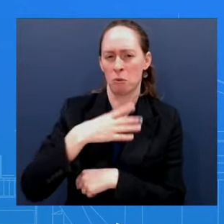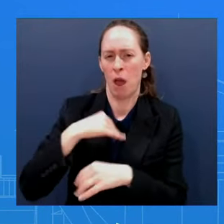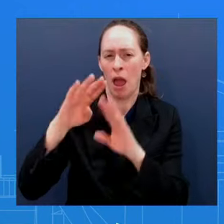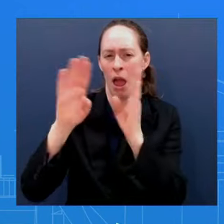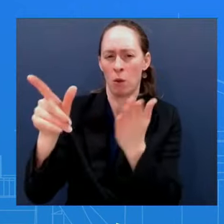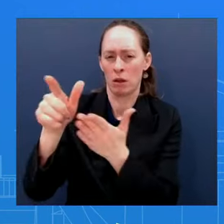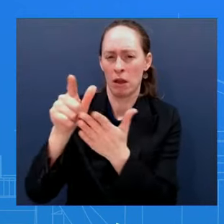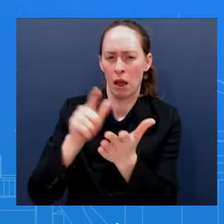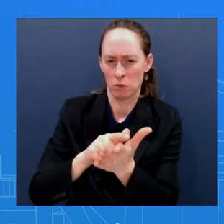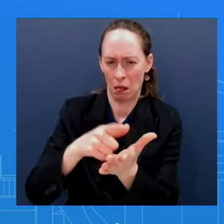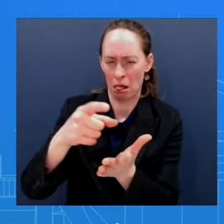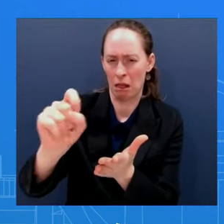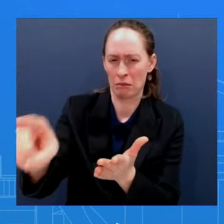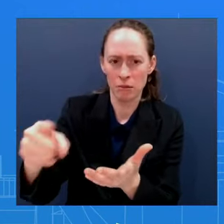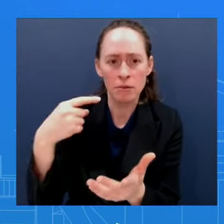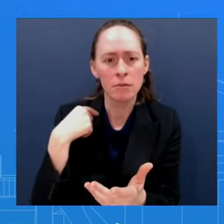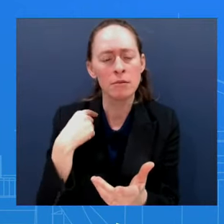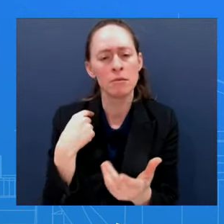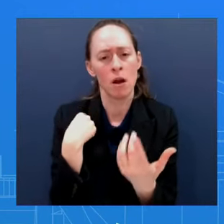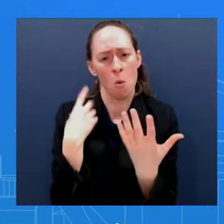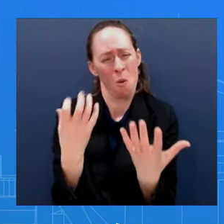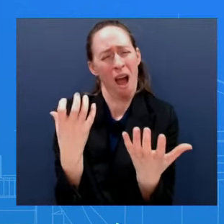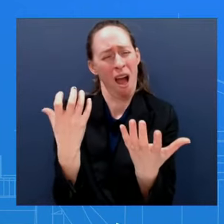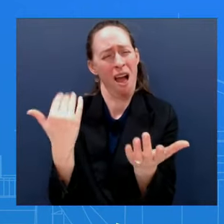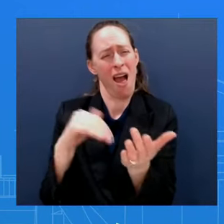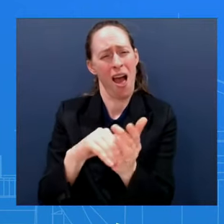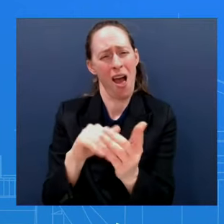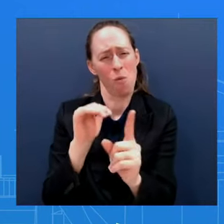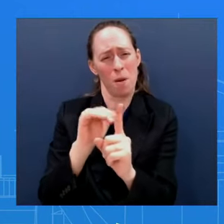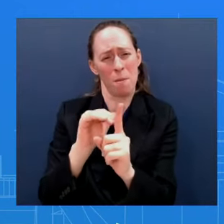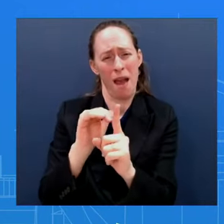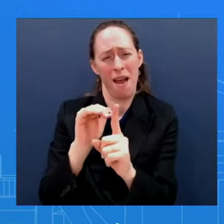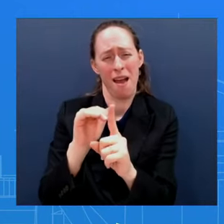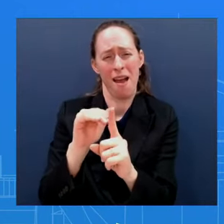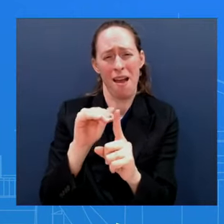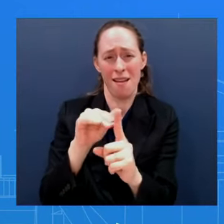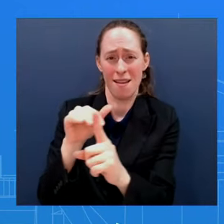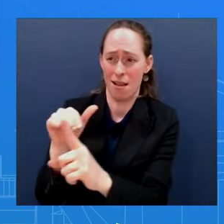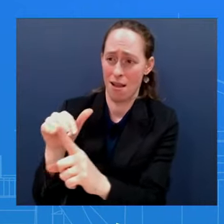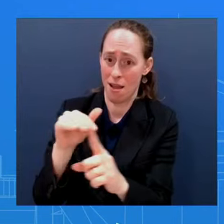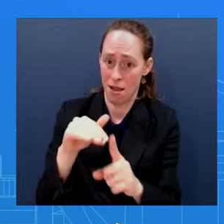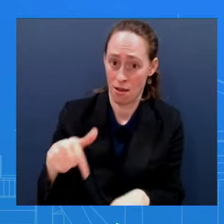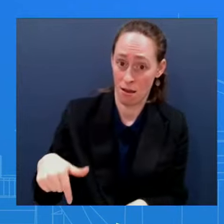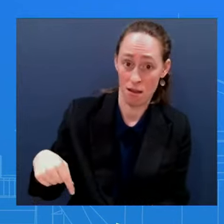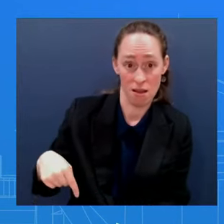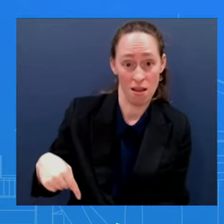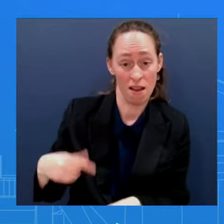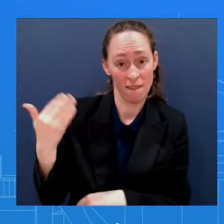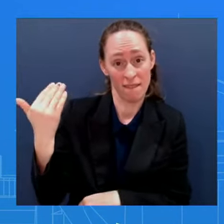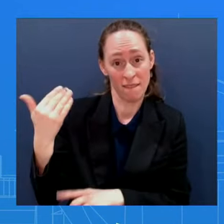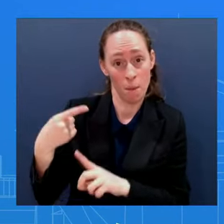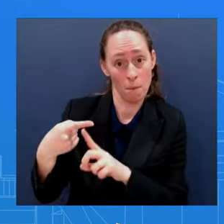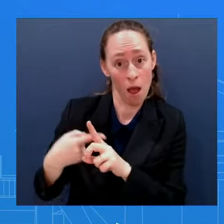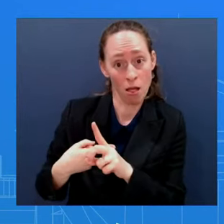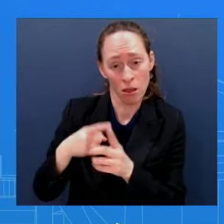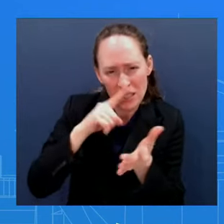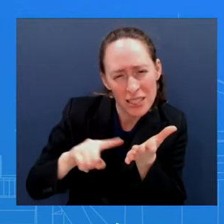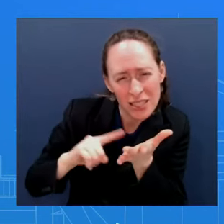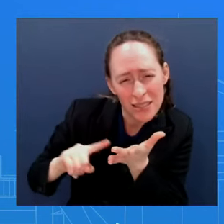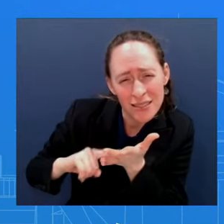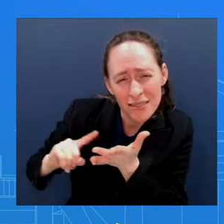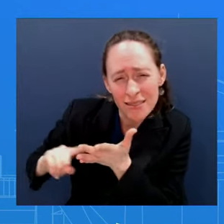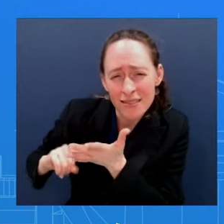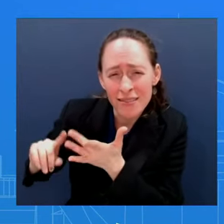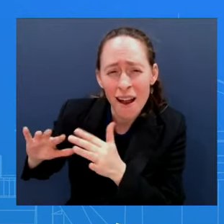investigation obviously, as it's stated, is that the Special Counsel has not found anything to prosecute And I think that's important to